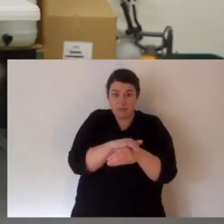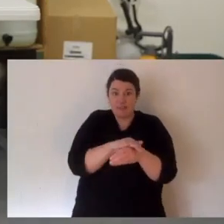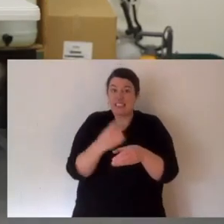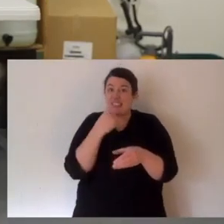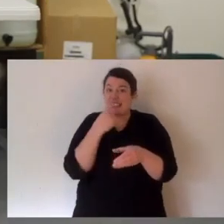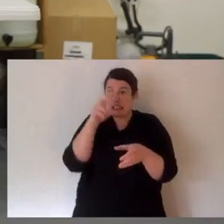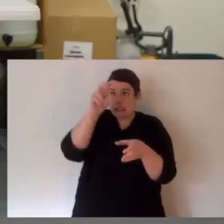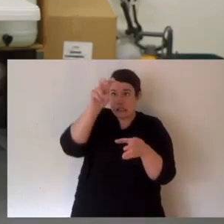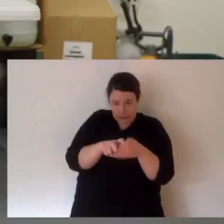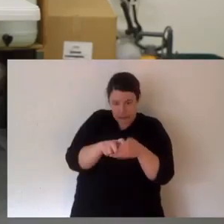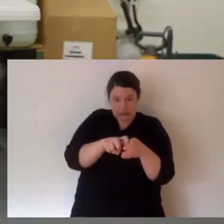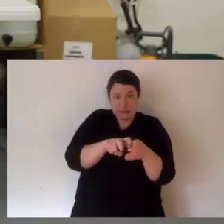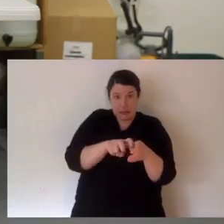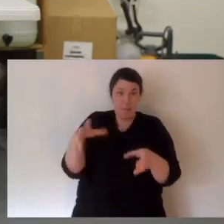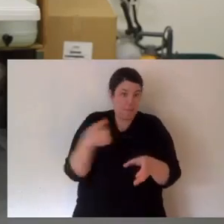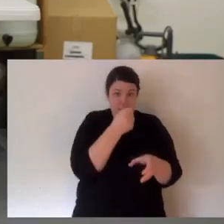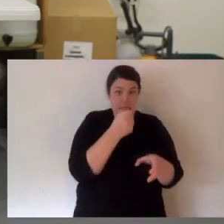And you always watch the head.